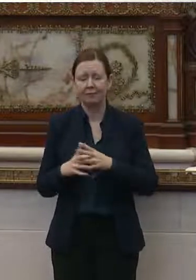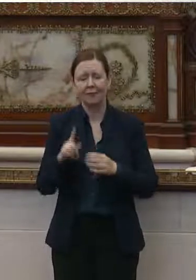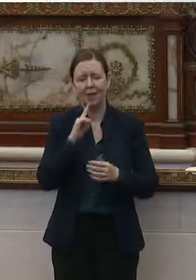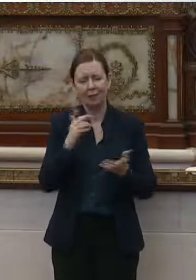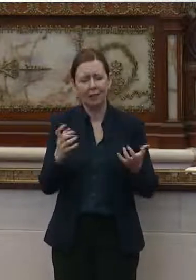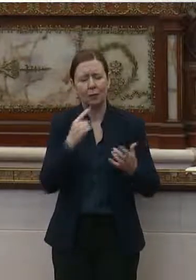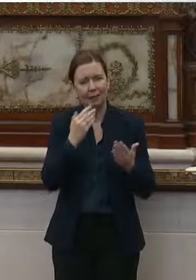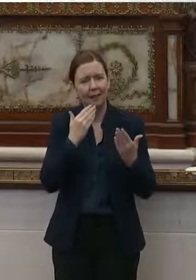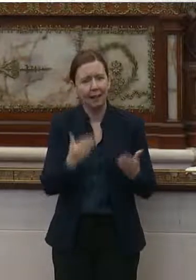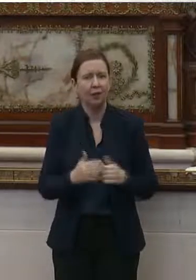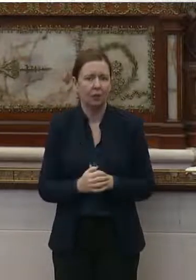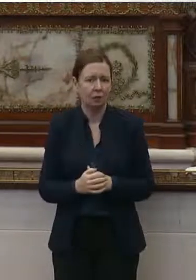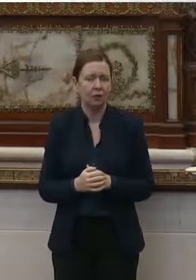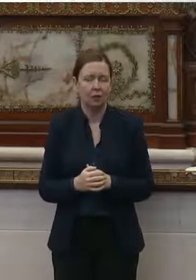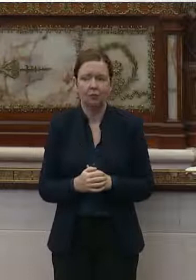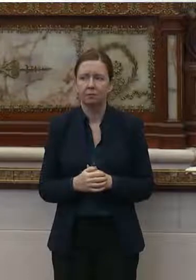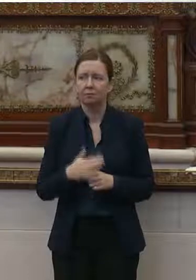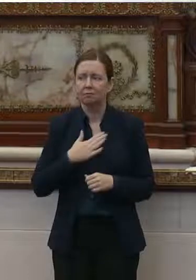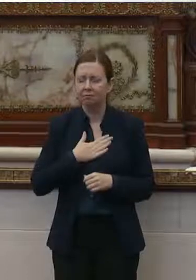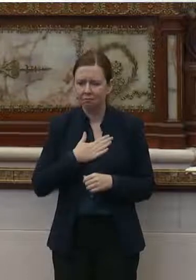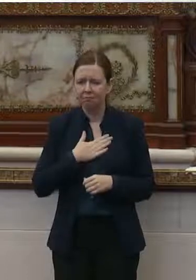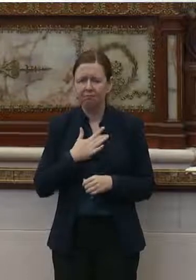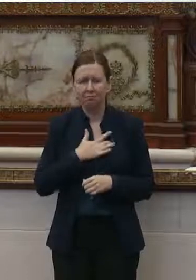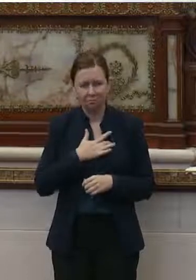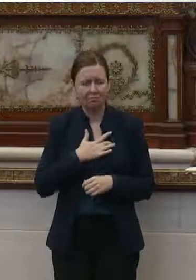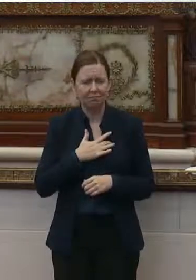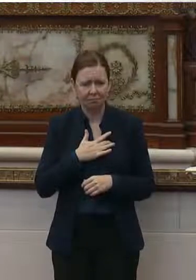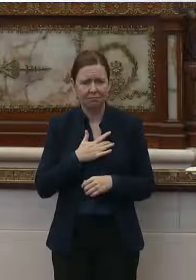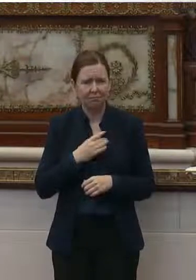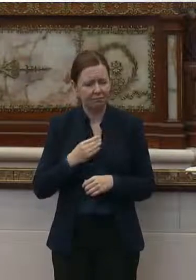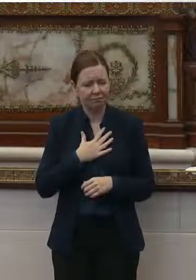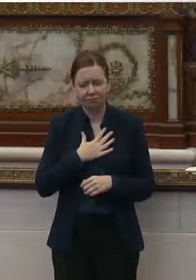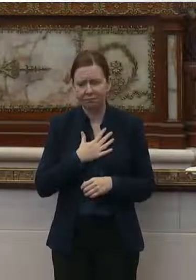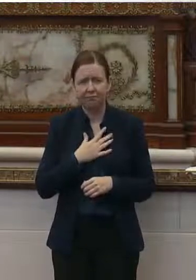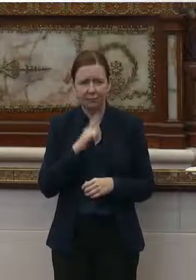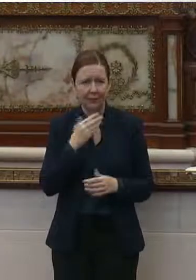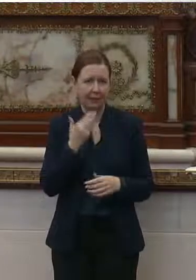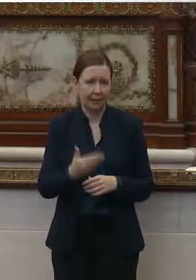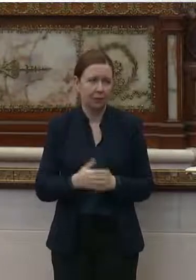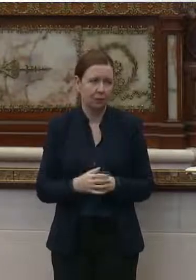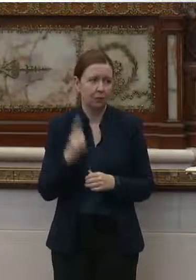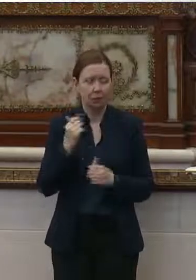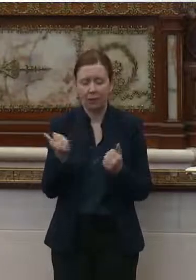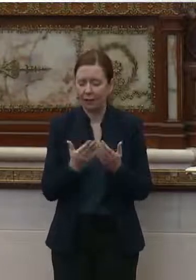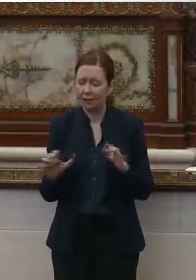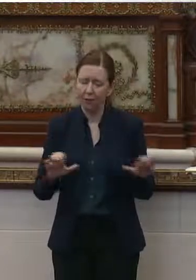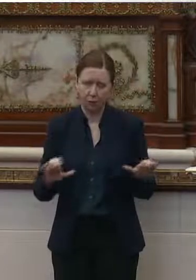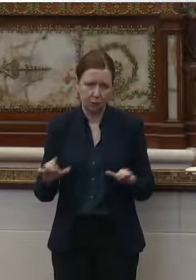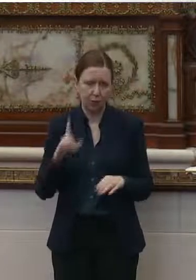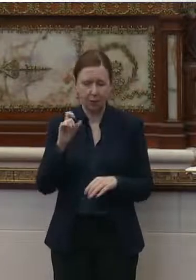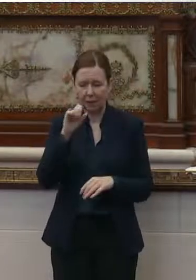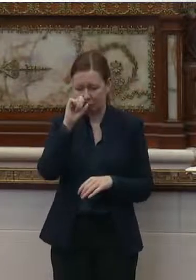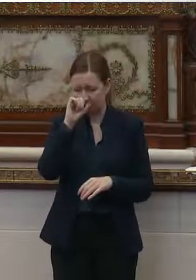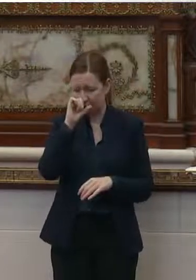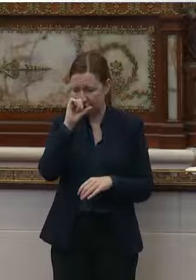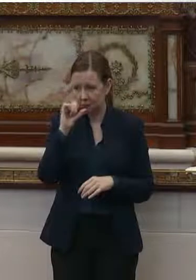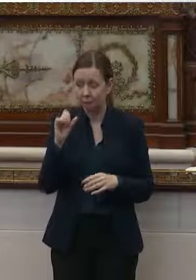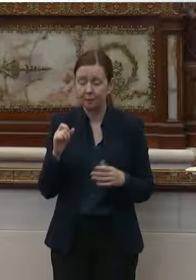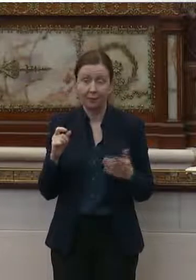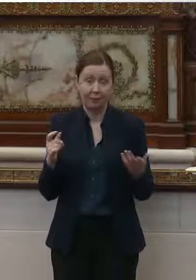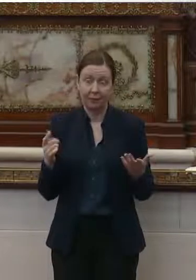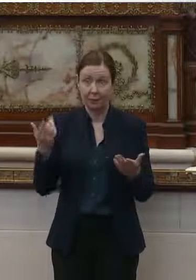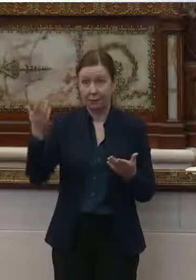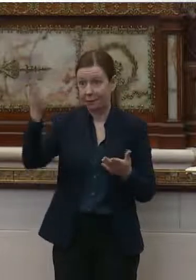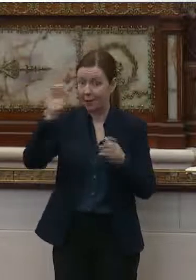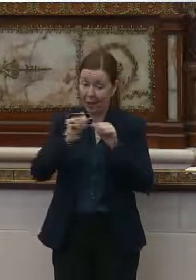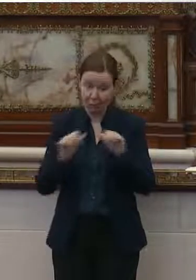really want to say thank you. I mean, my heart really means, it means every word of it. Thank you for all that you're doing because, but for the grace